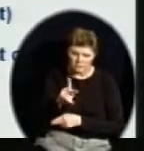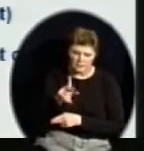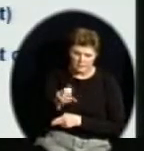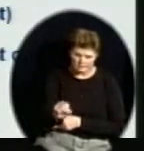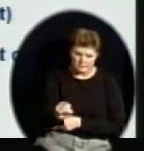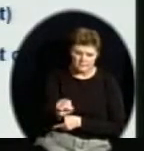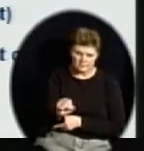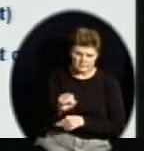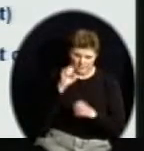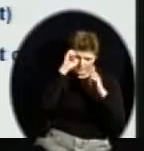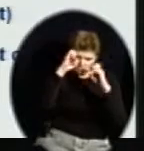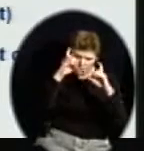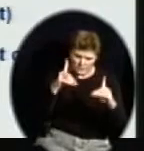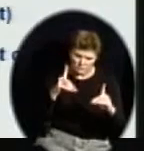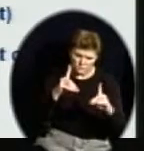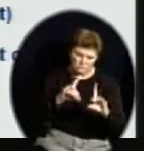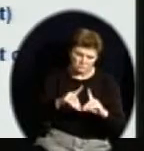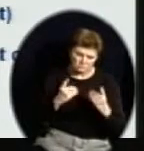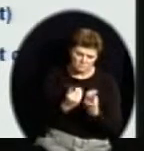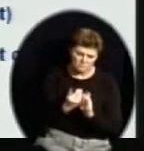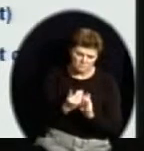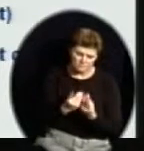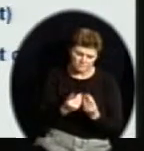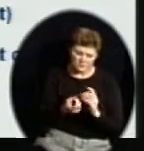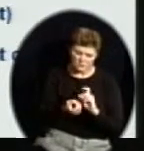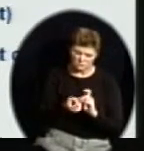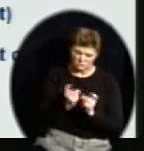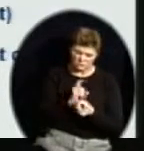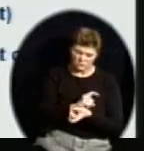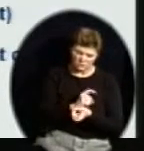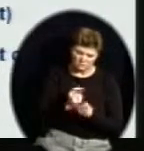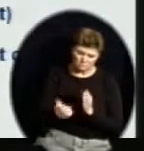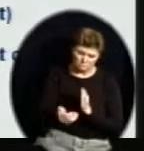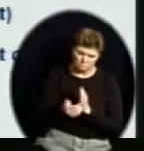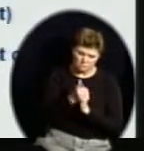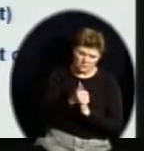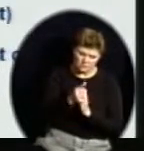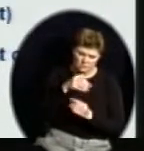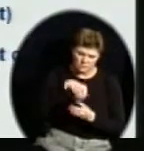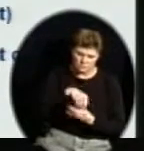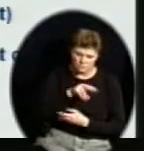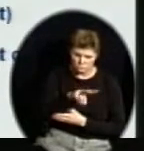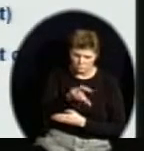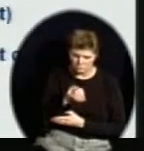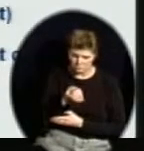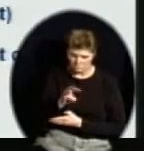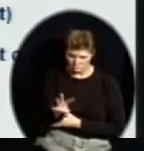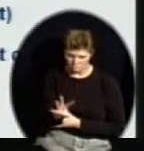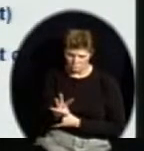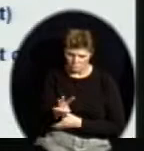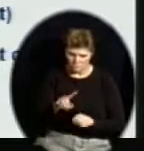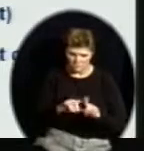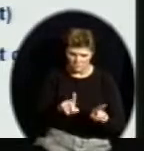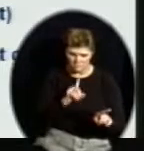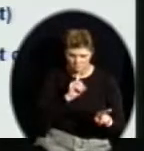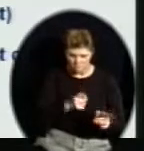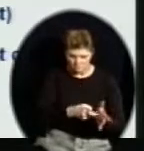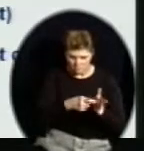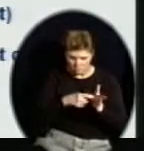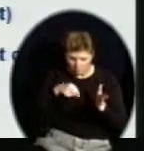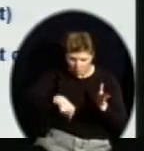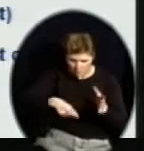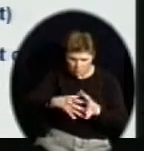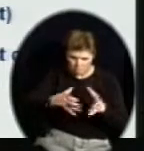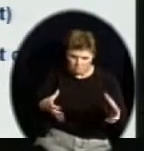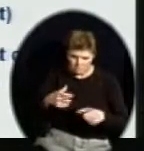It was recently amended in 2004, but it has taken this long to get new regulations, and they came out about four